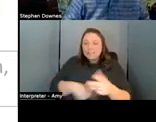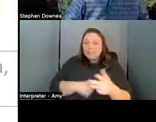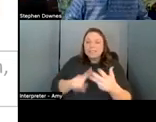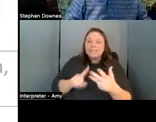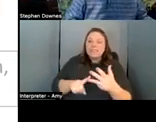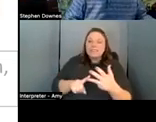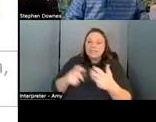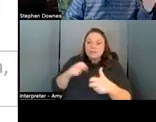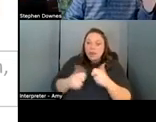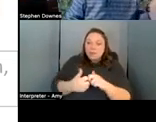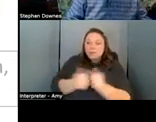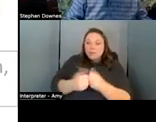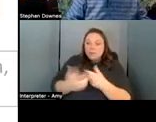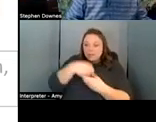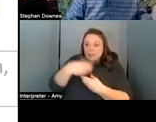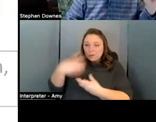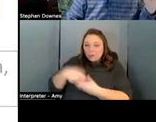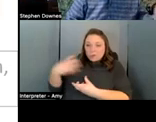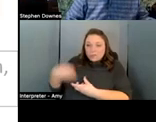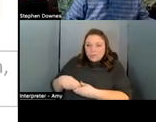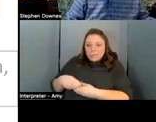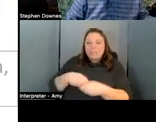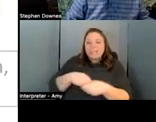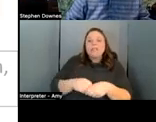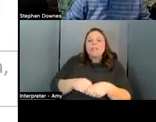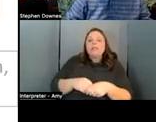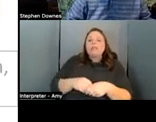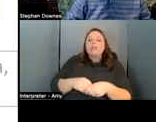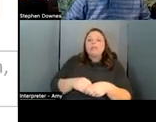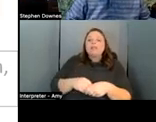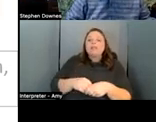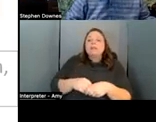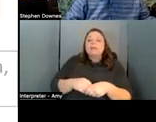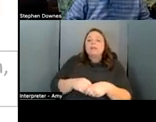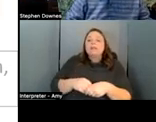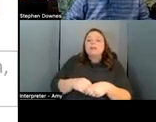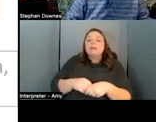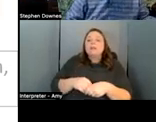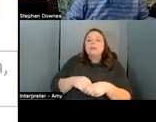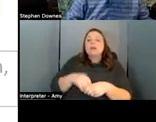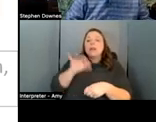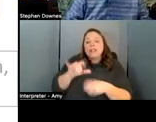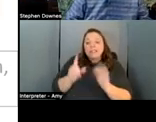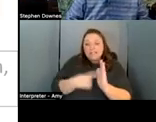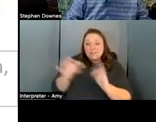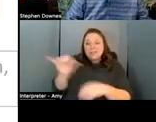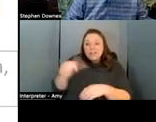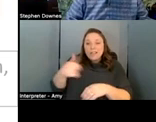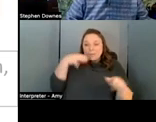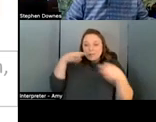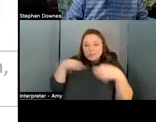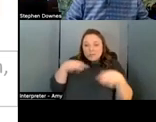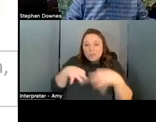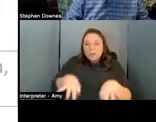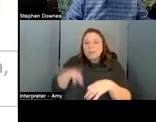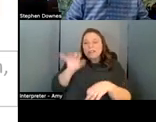mechanisms something like what i've been describing are the mechanisms that